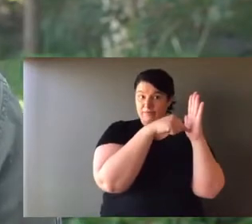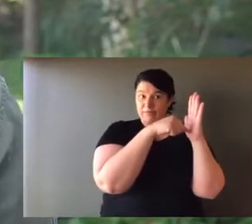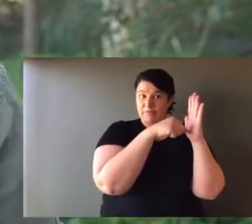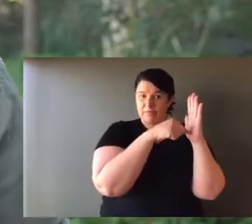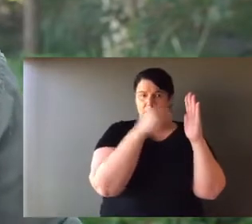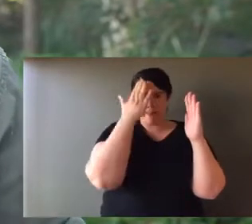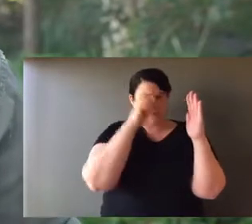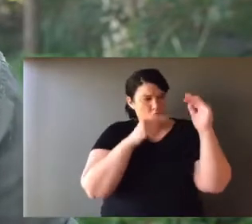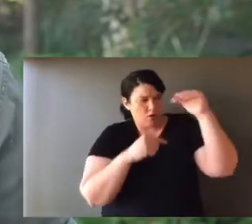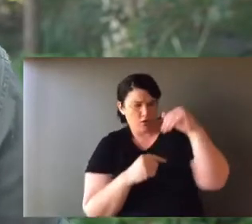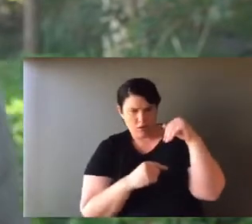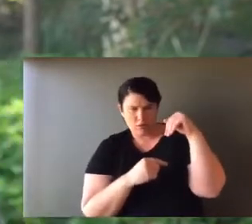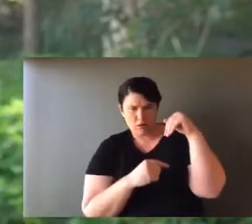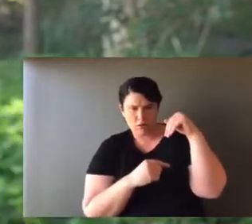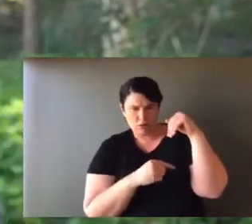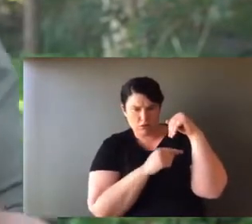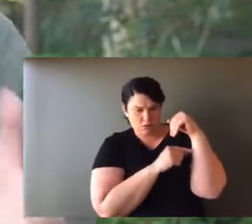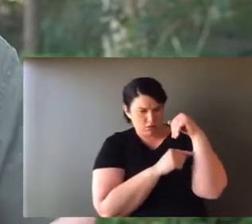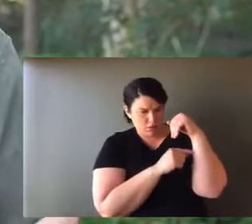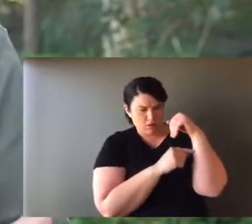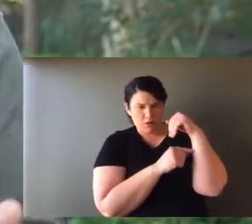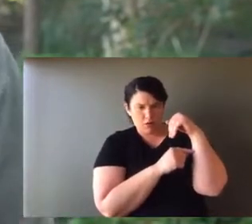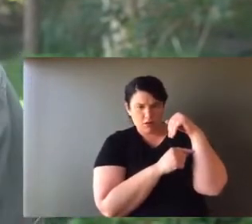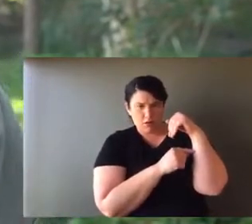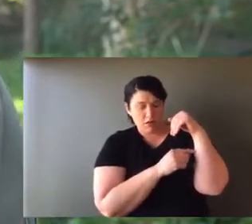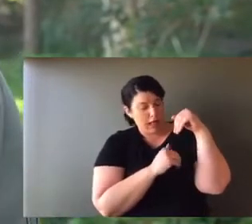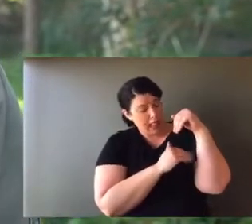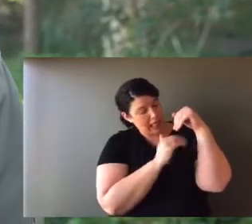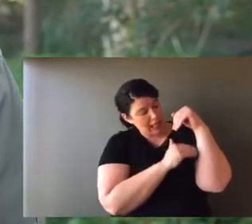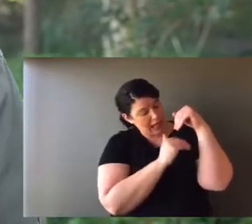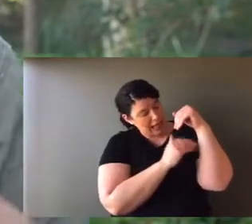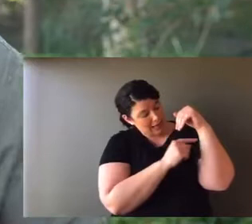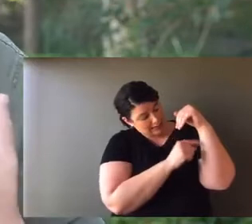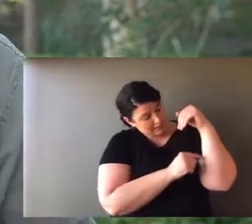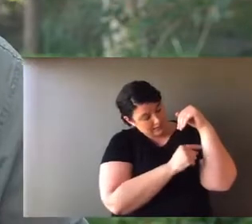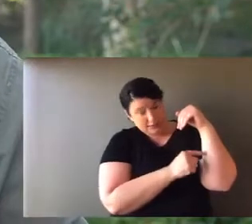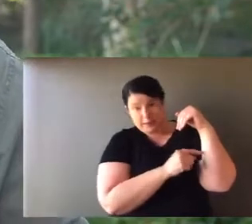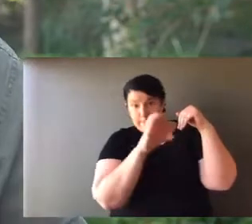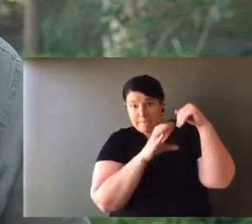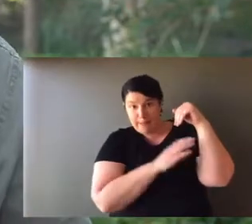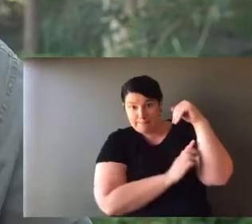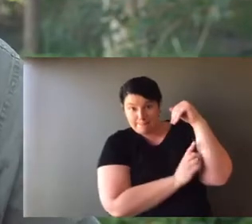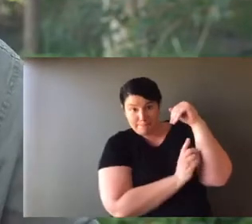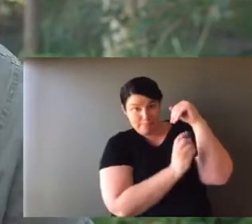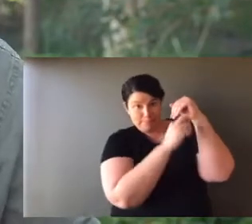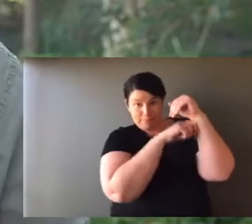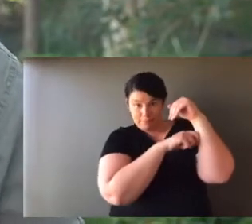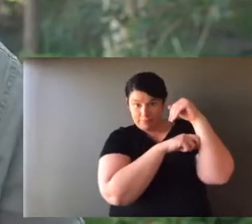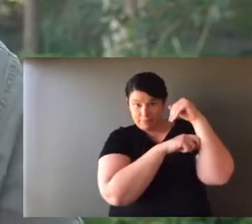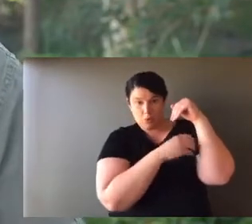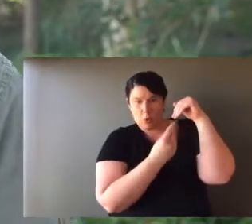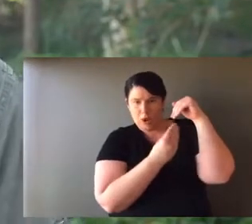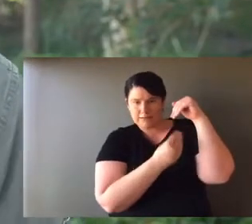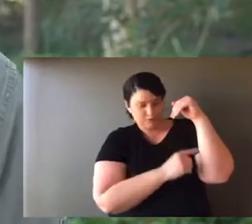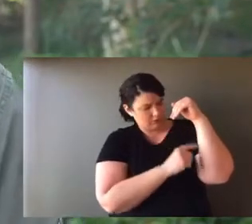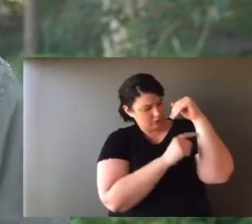It crawls up into the pouch. And mum will normally be sitting there in a cradle-type position, hunched over. She will have licked the fur